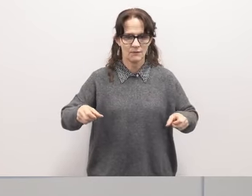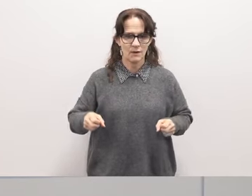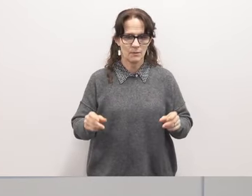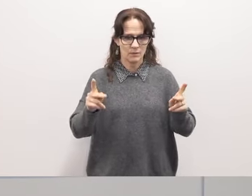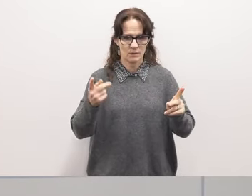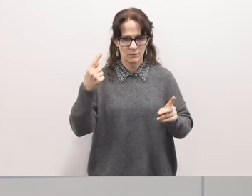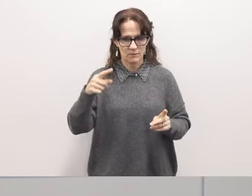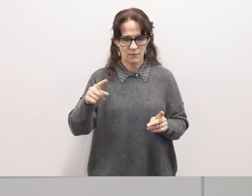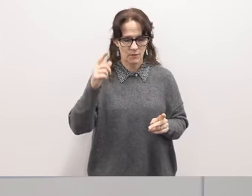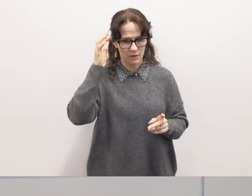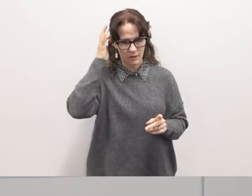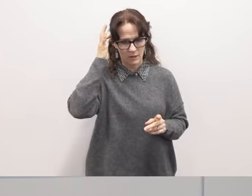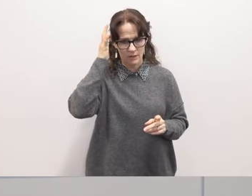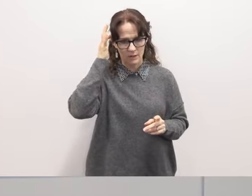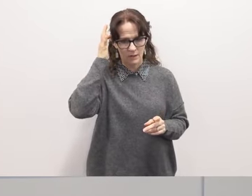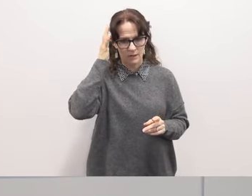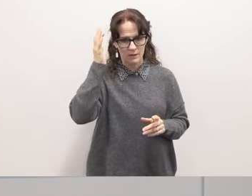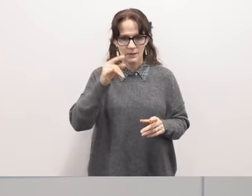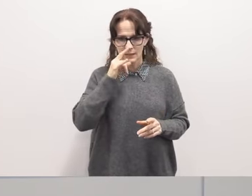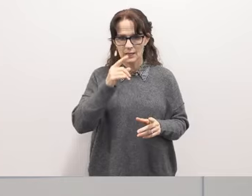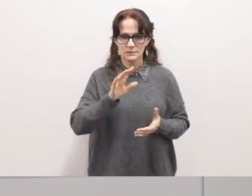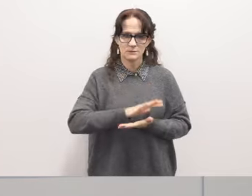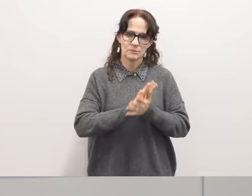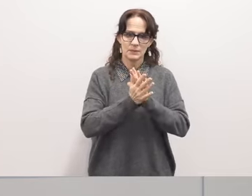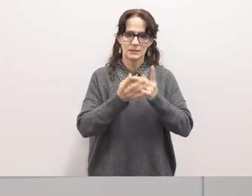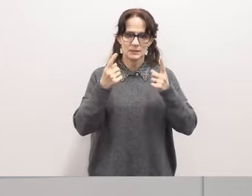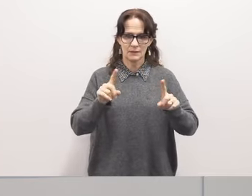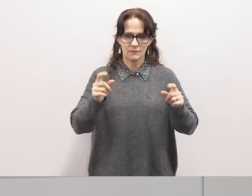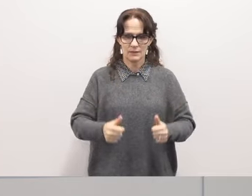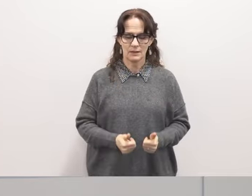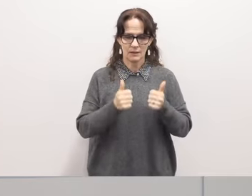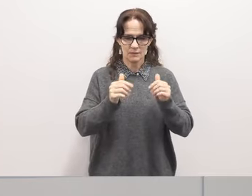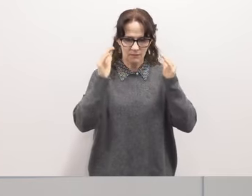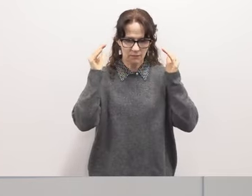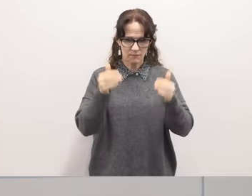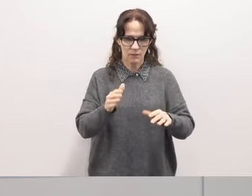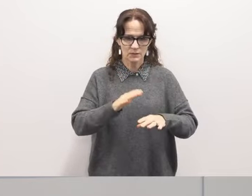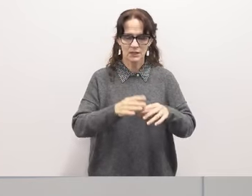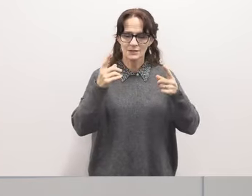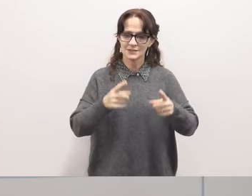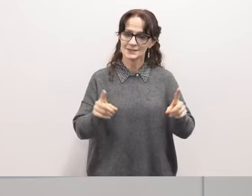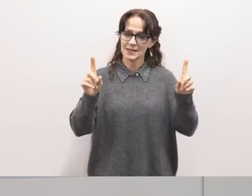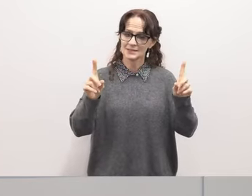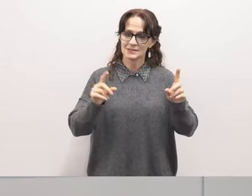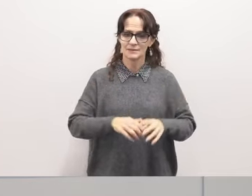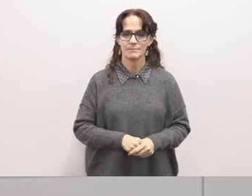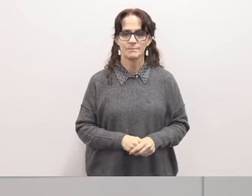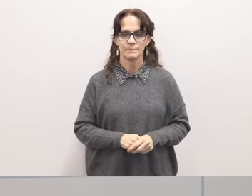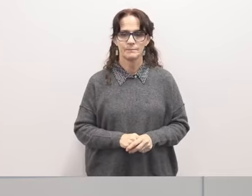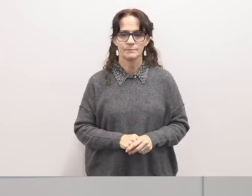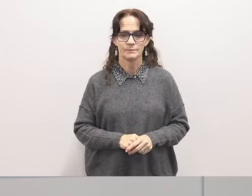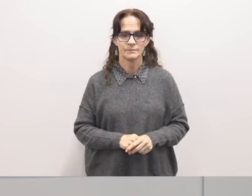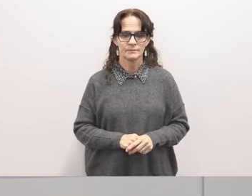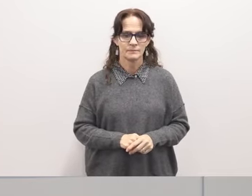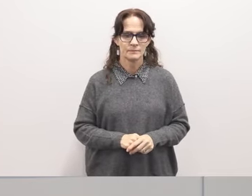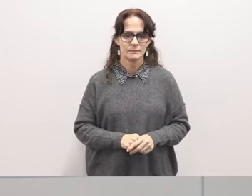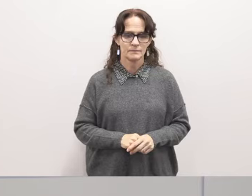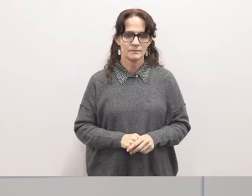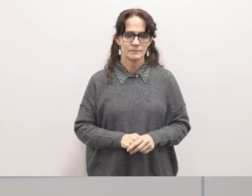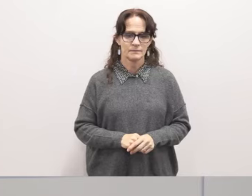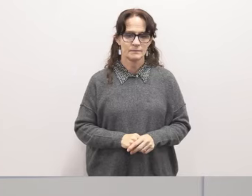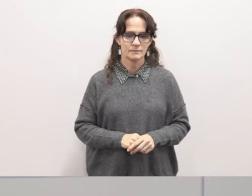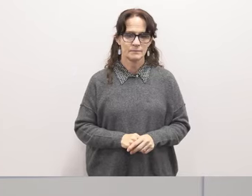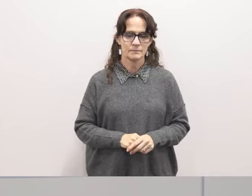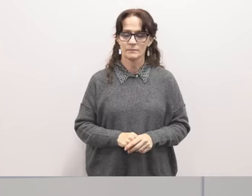for kids to uh to be successful in life and focus on success um i raced back from